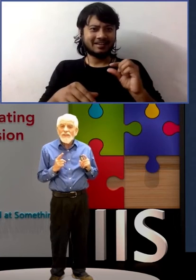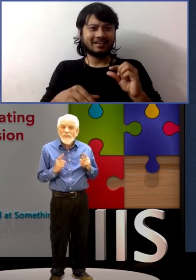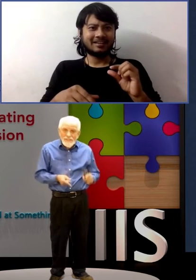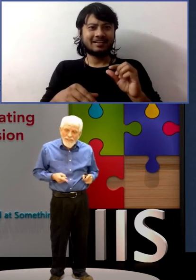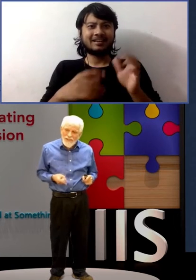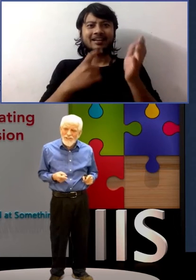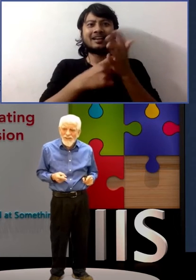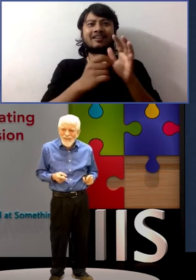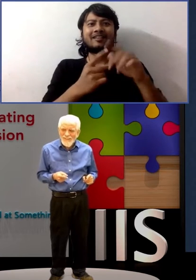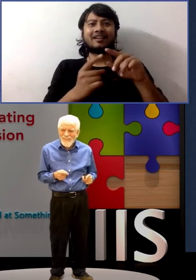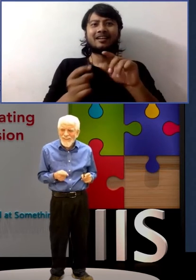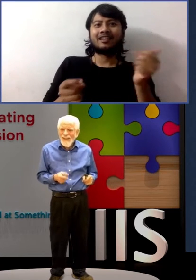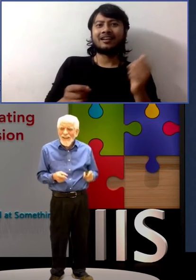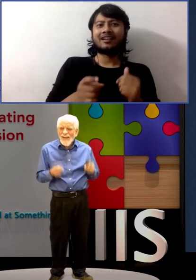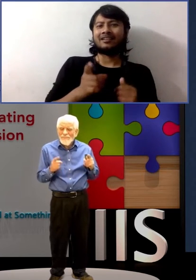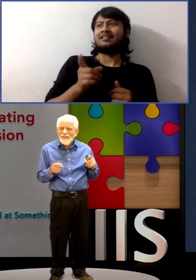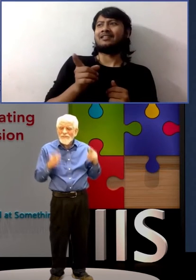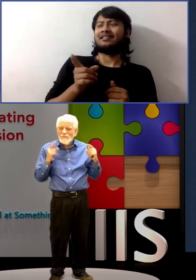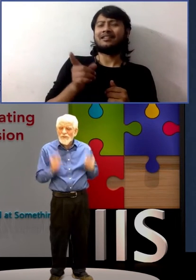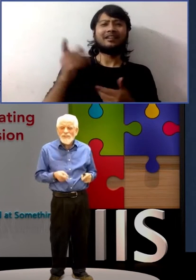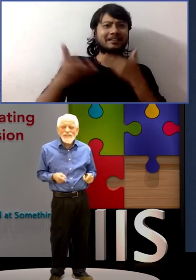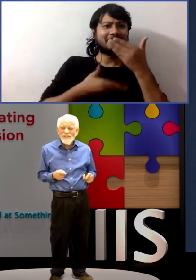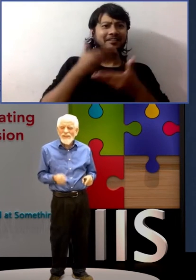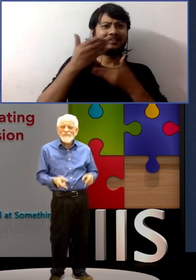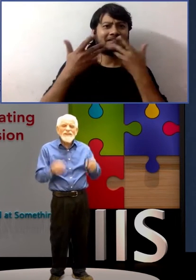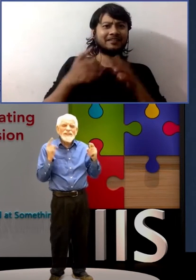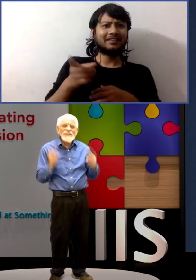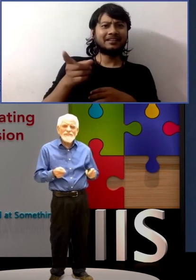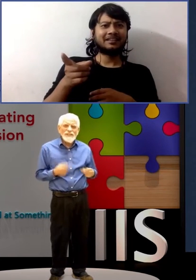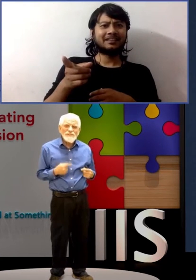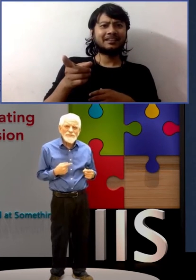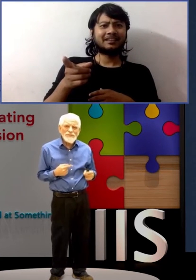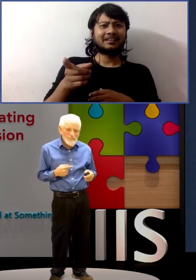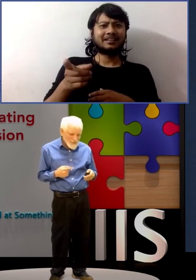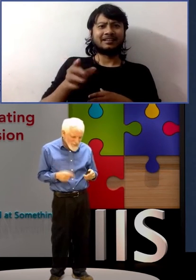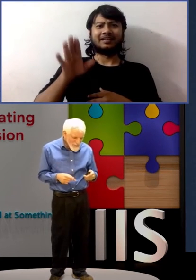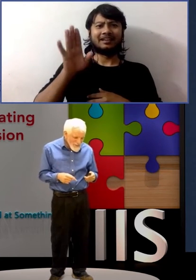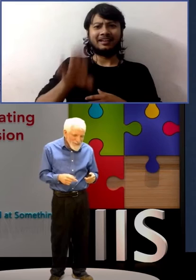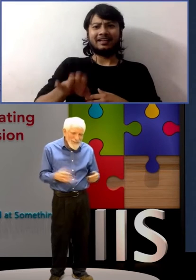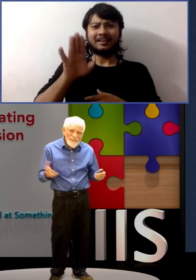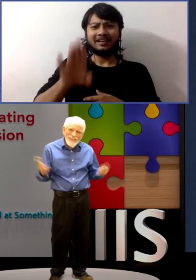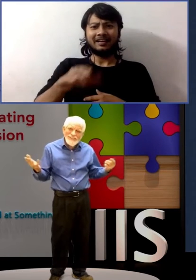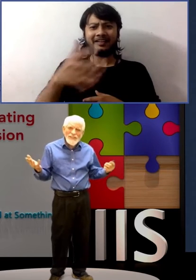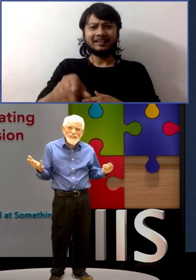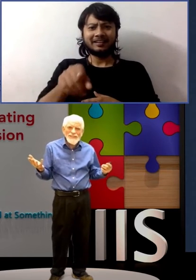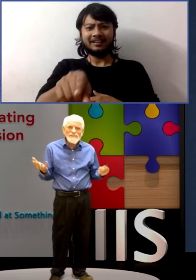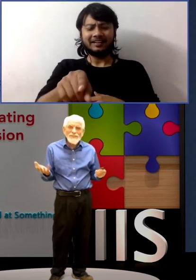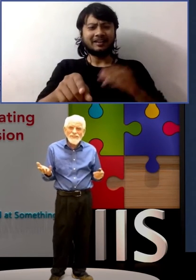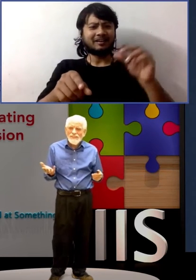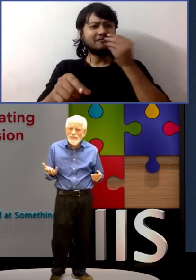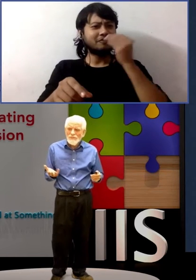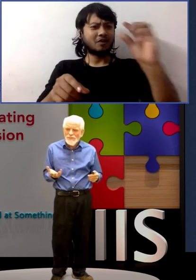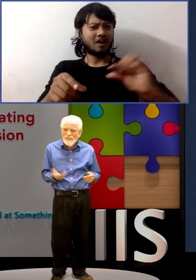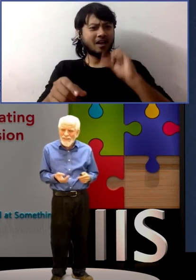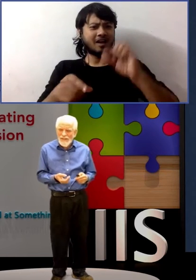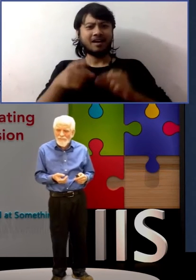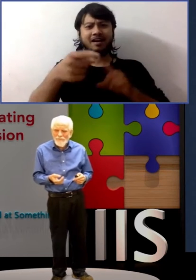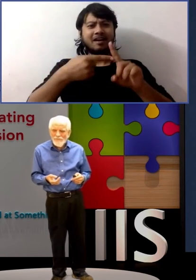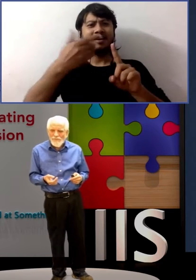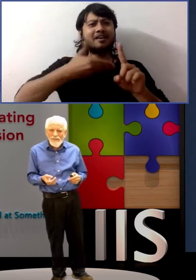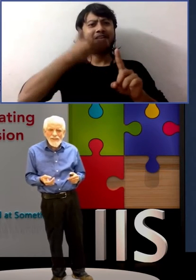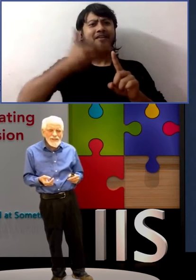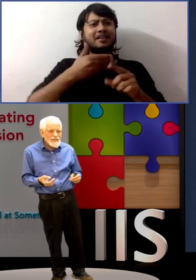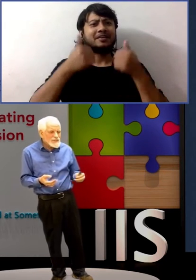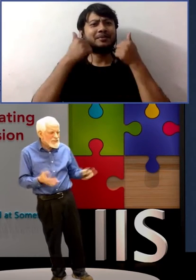got this guy trained? Every time he pushed down the lever, he gives us food. And there's really some truth in that.